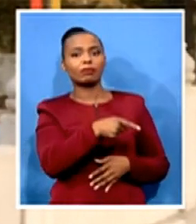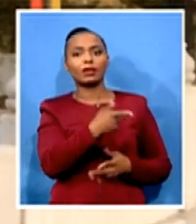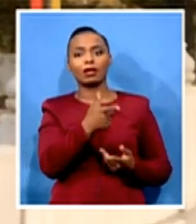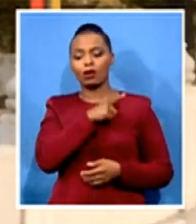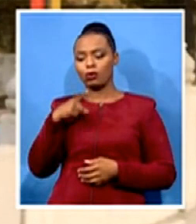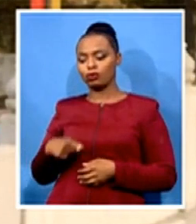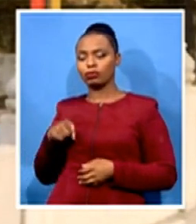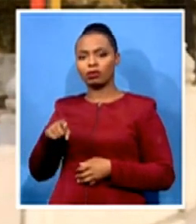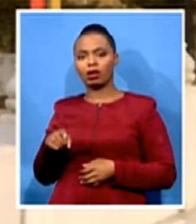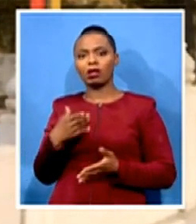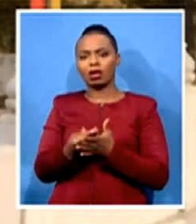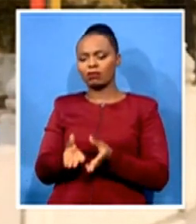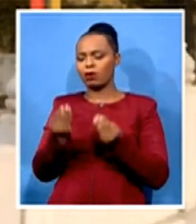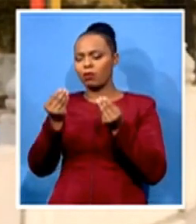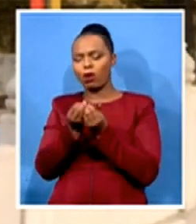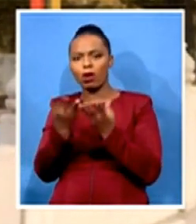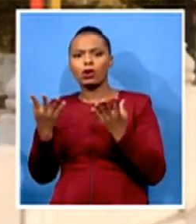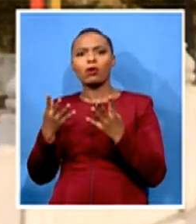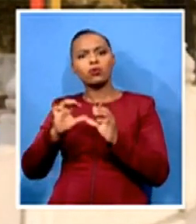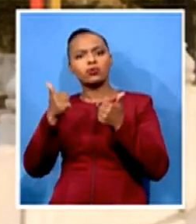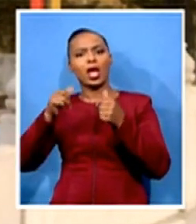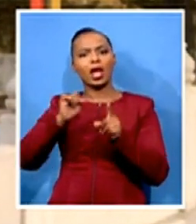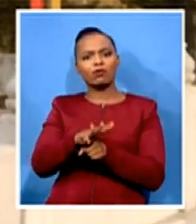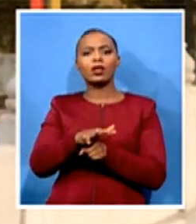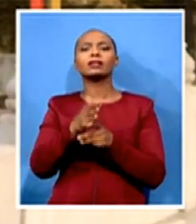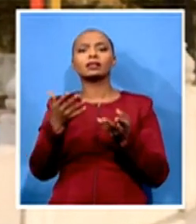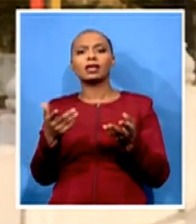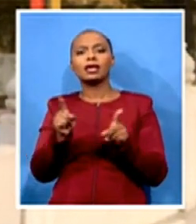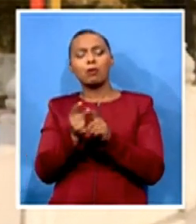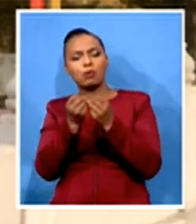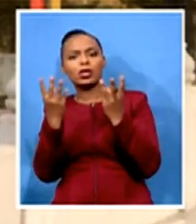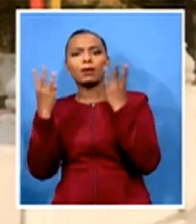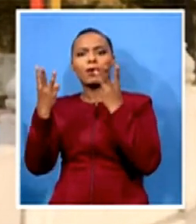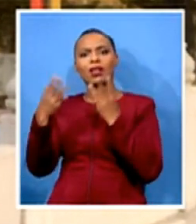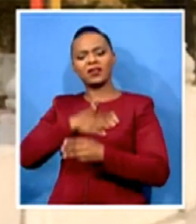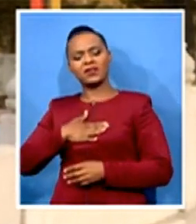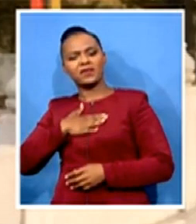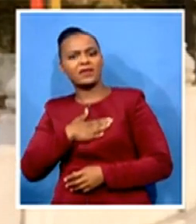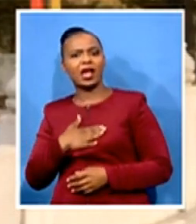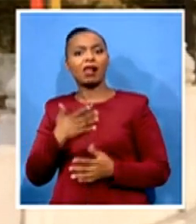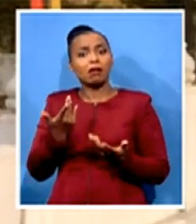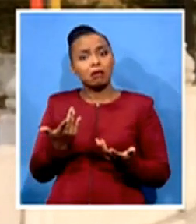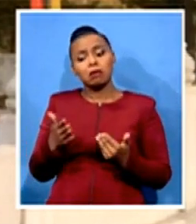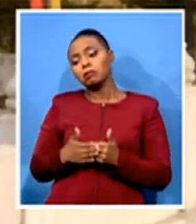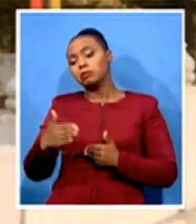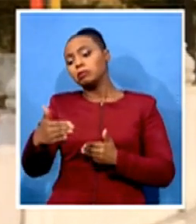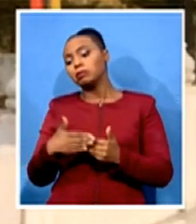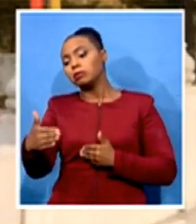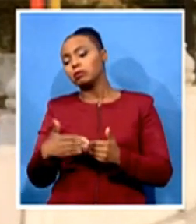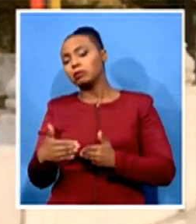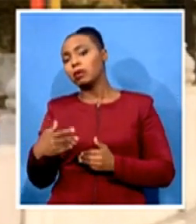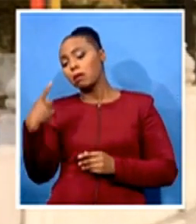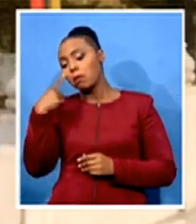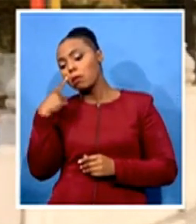But a lot of people also feel, you know, that certainly in the near term, a Biden presidency would give a bit more breathing room for